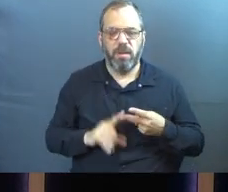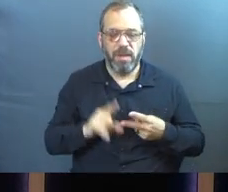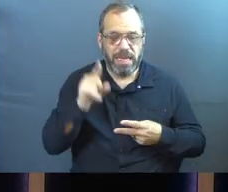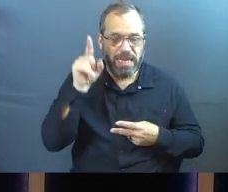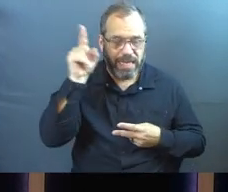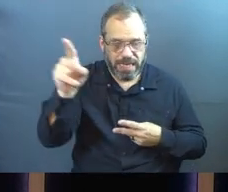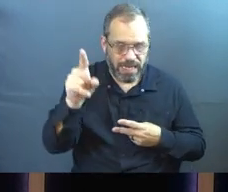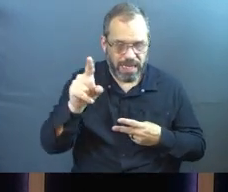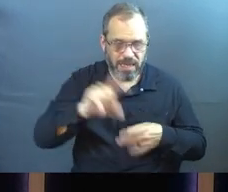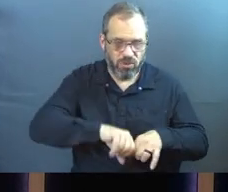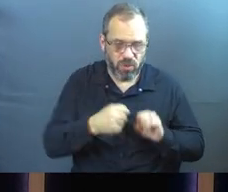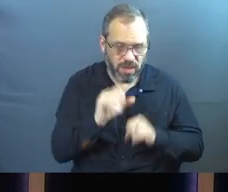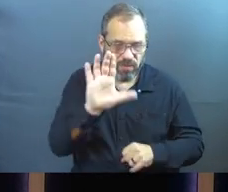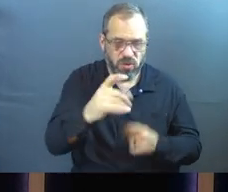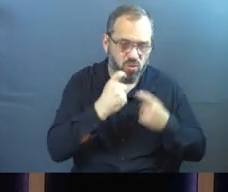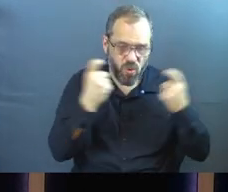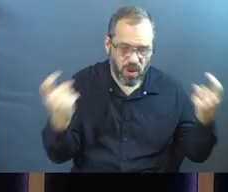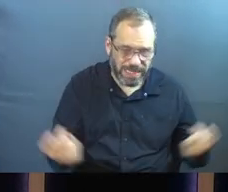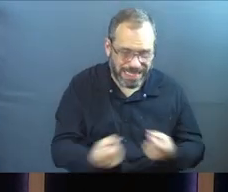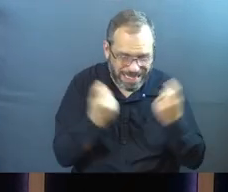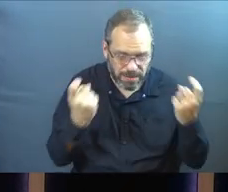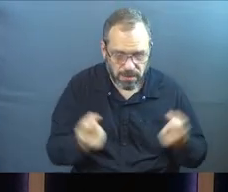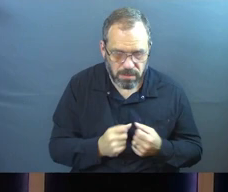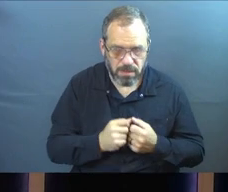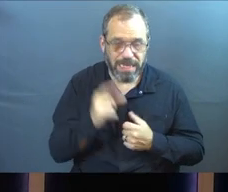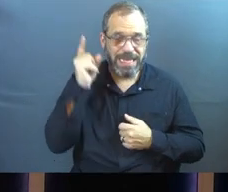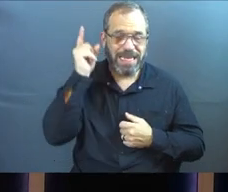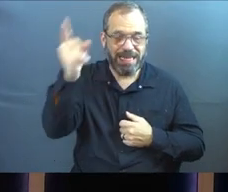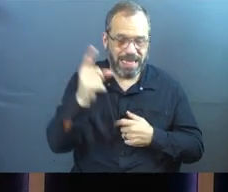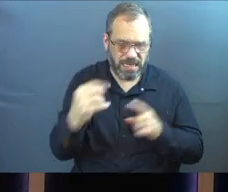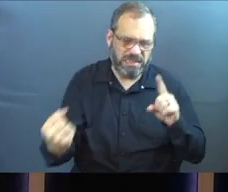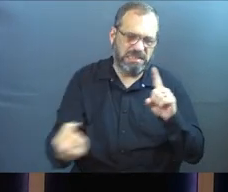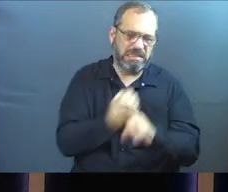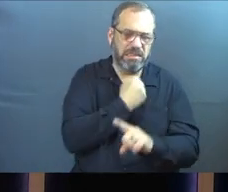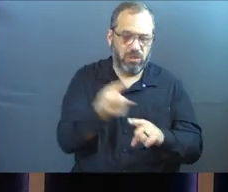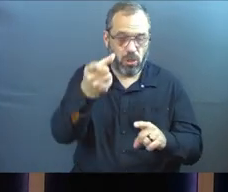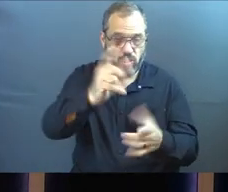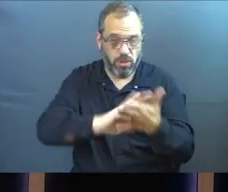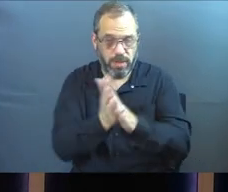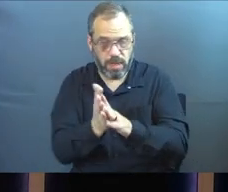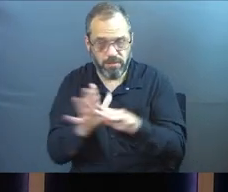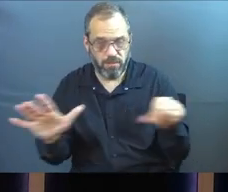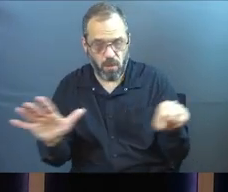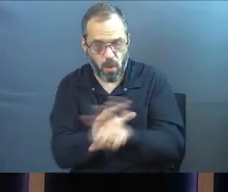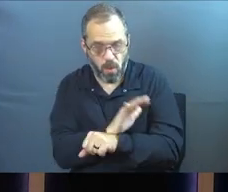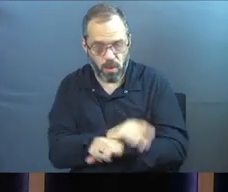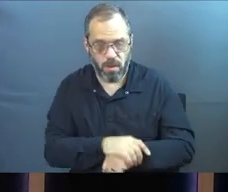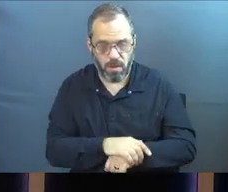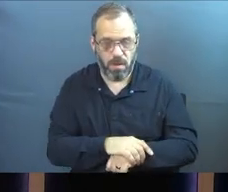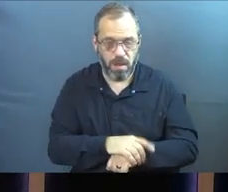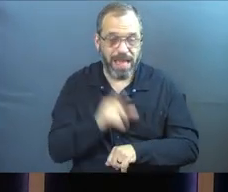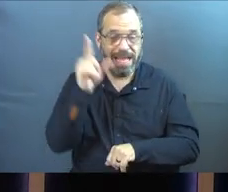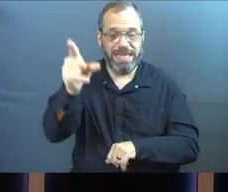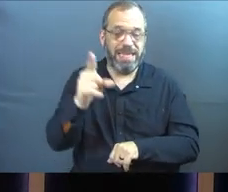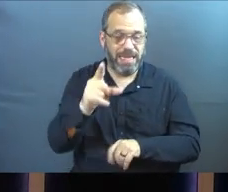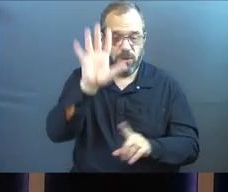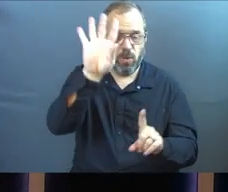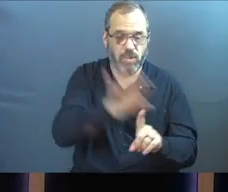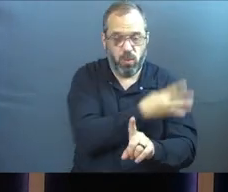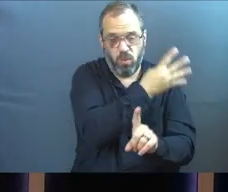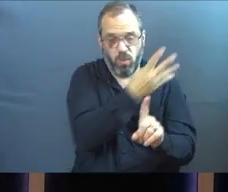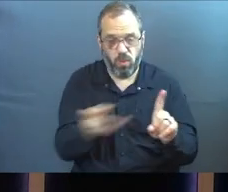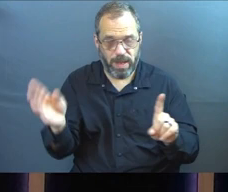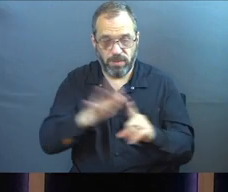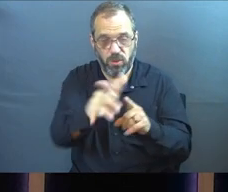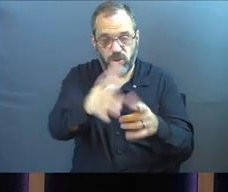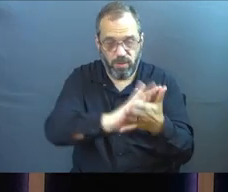He was crushed for our sins. He was beaten so that we could be whole. He was whipped so